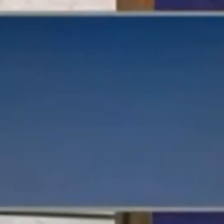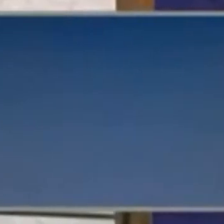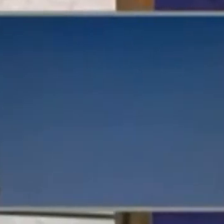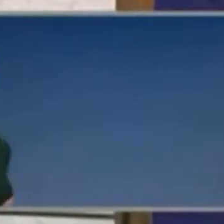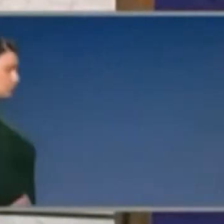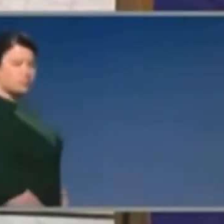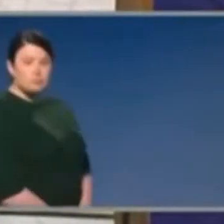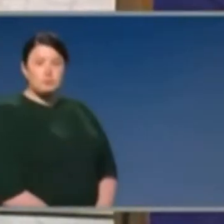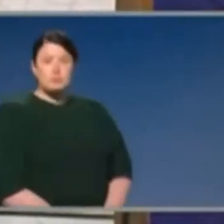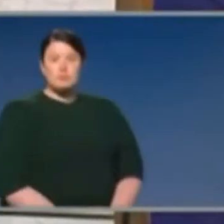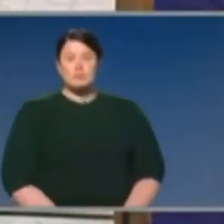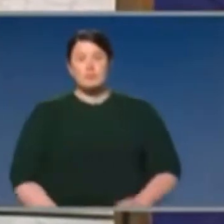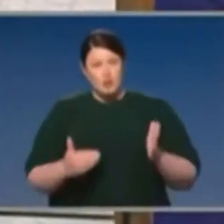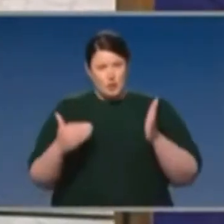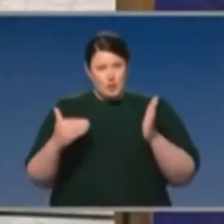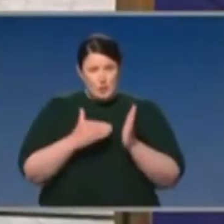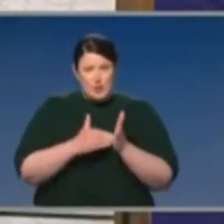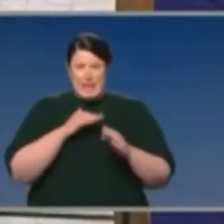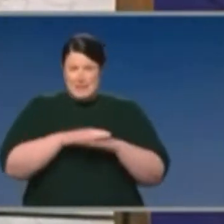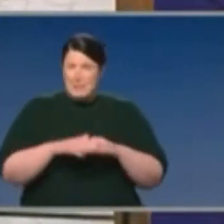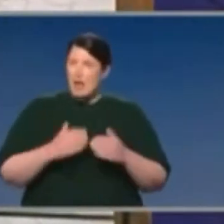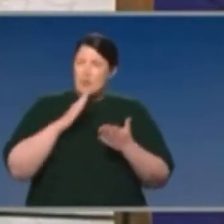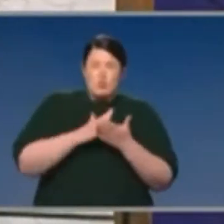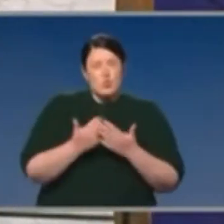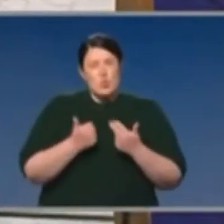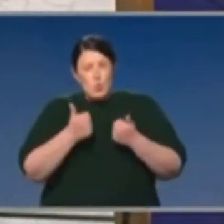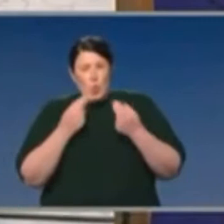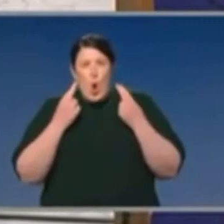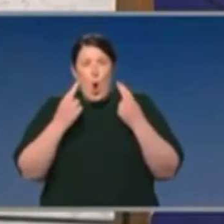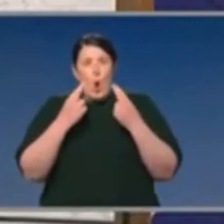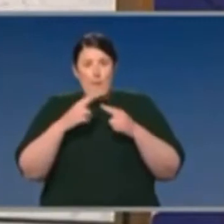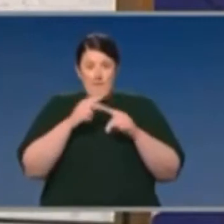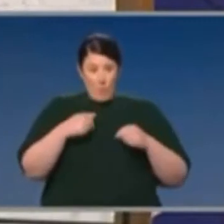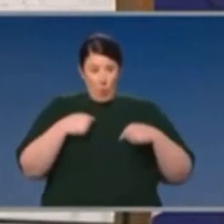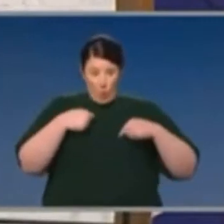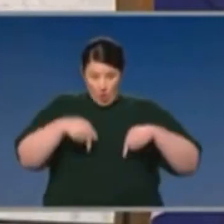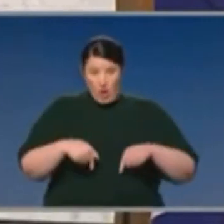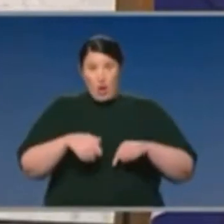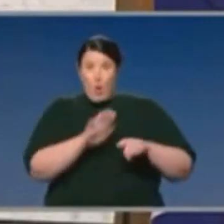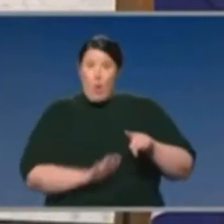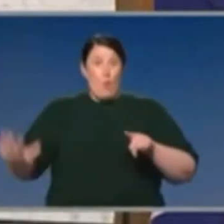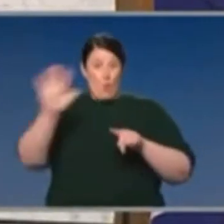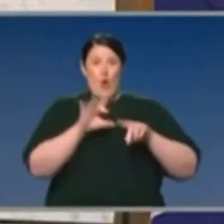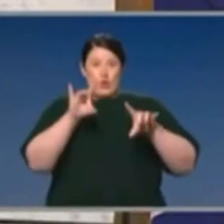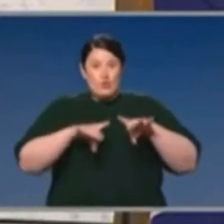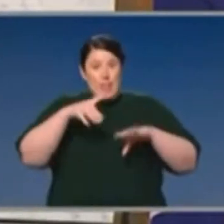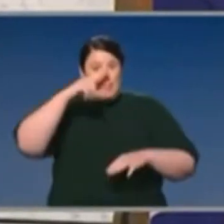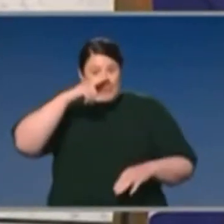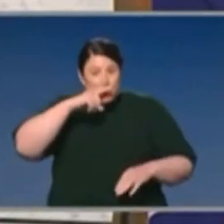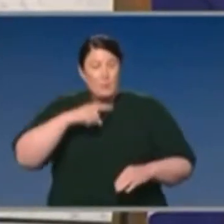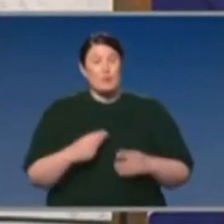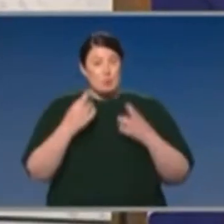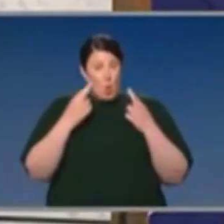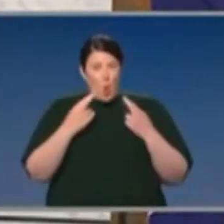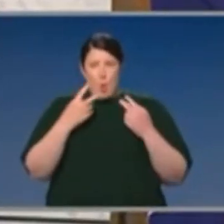Today is about real hope for Victorians and all Australians. It's about ensuring that there is